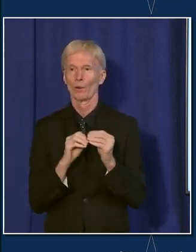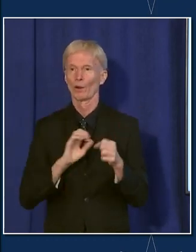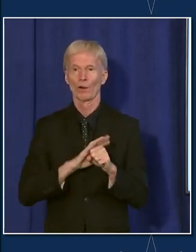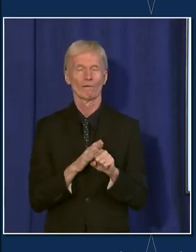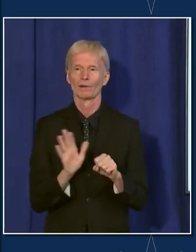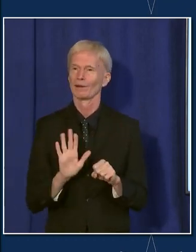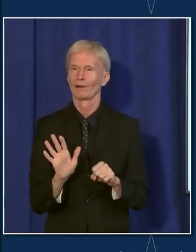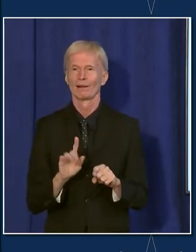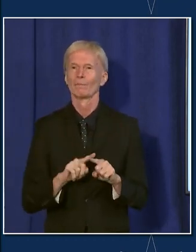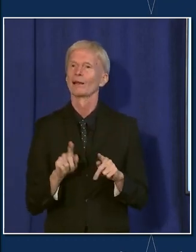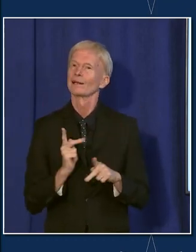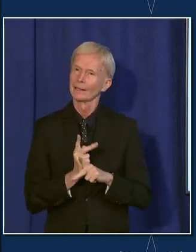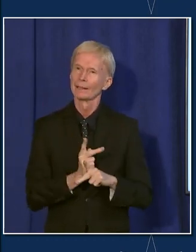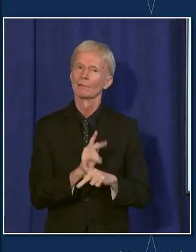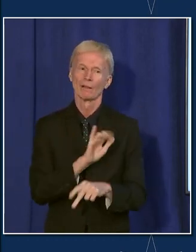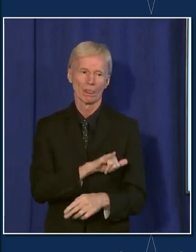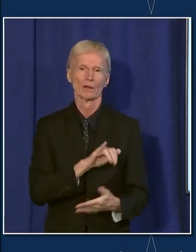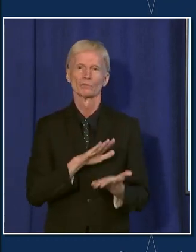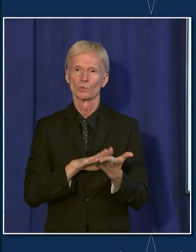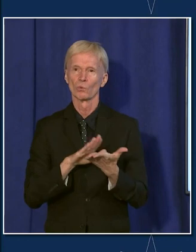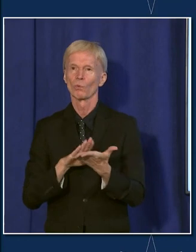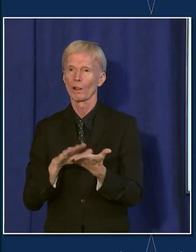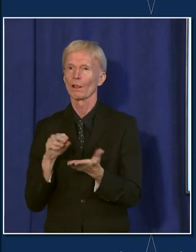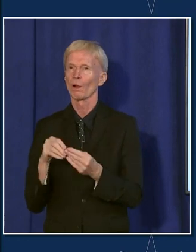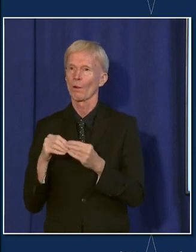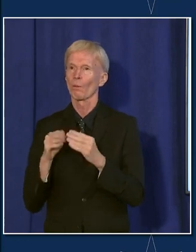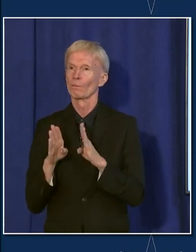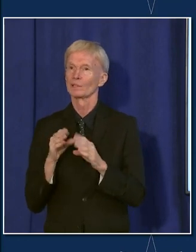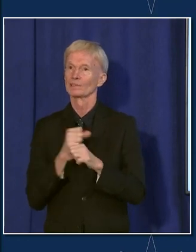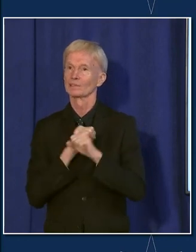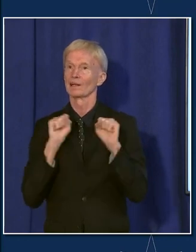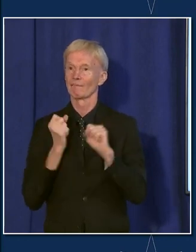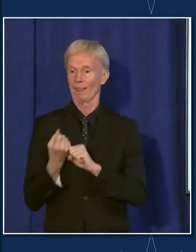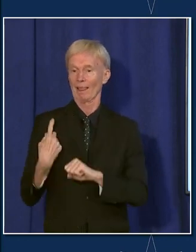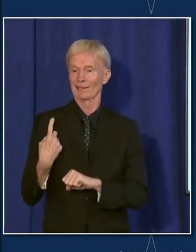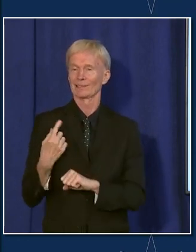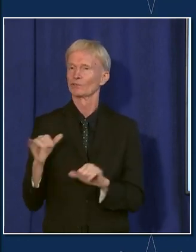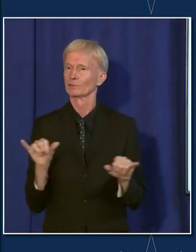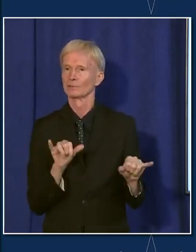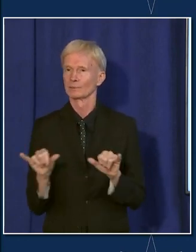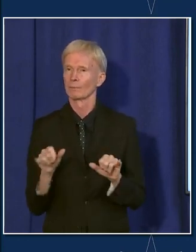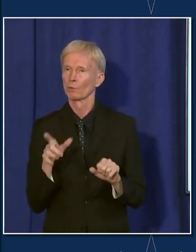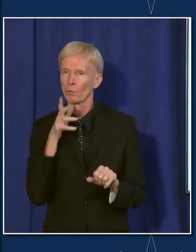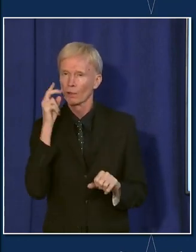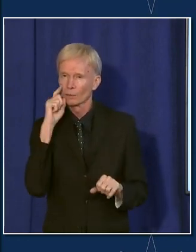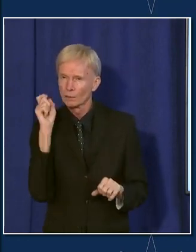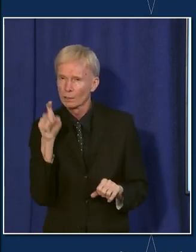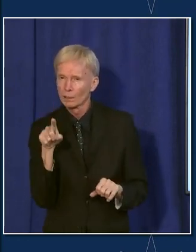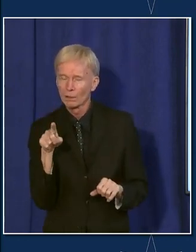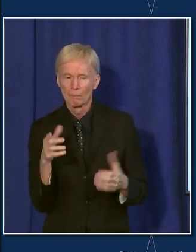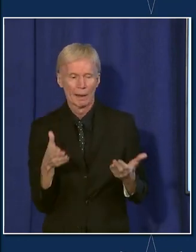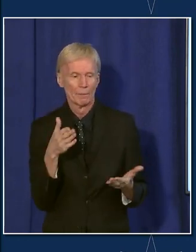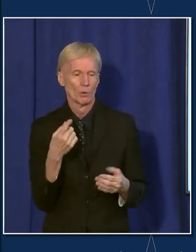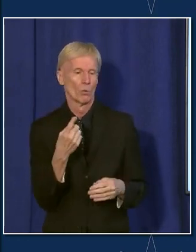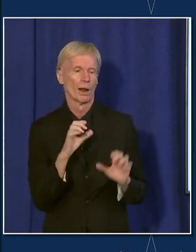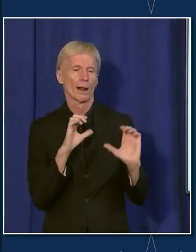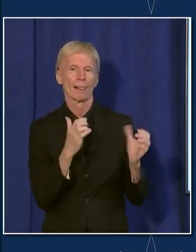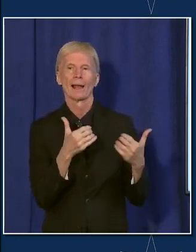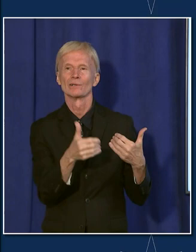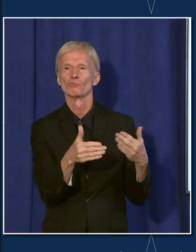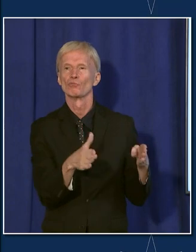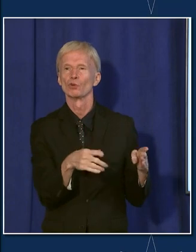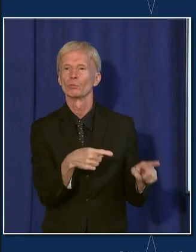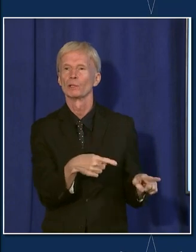the things that helped keep those settings safe last year. And so it's more likely that you would see, you a classroom, for example,